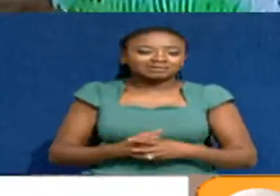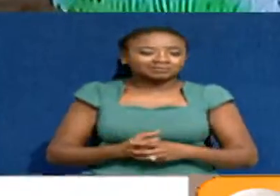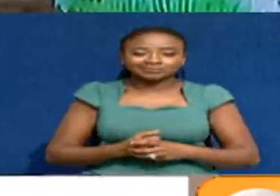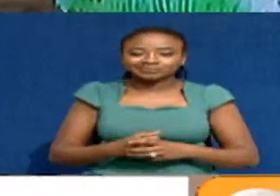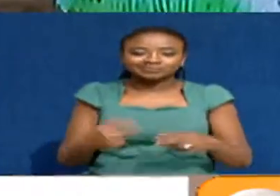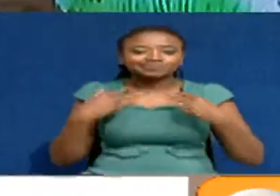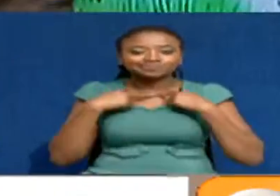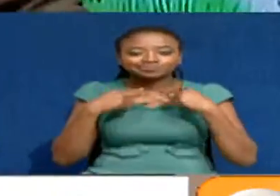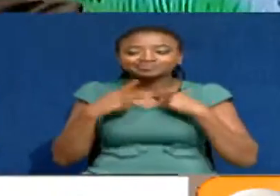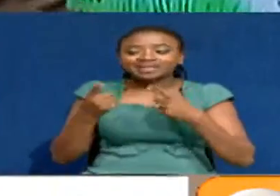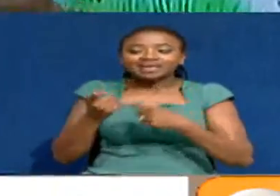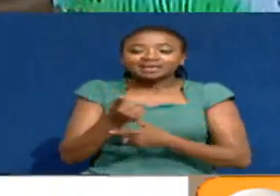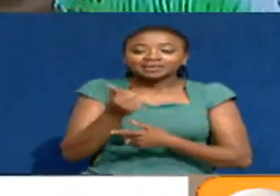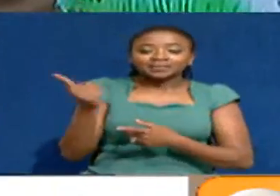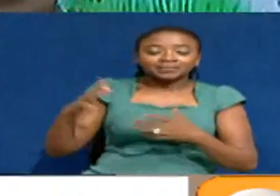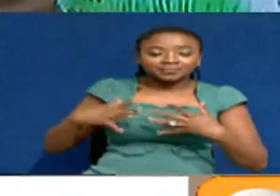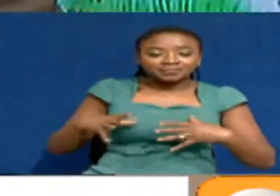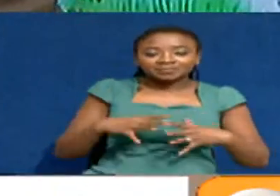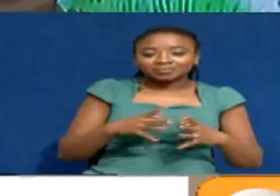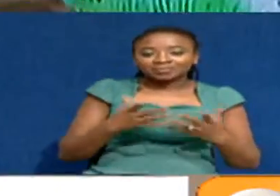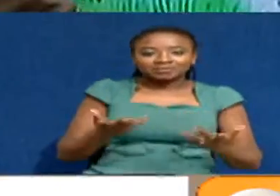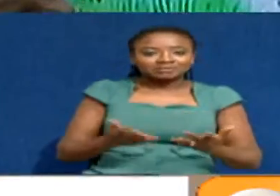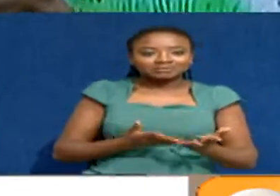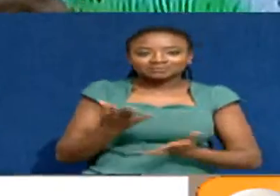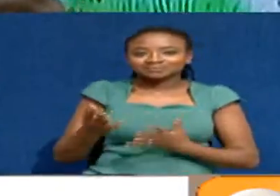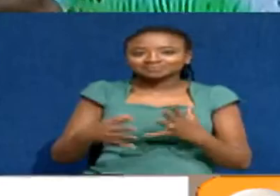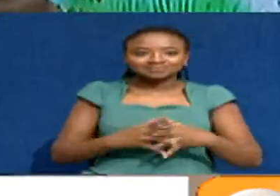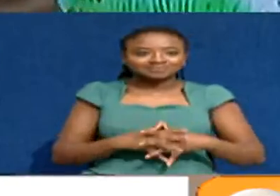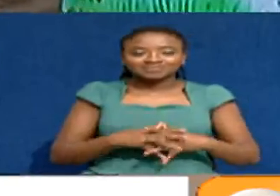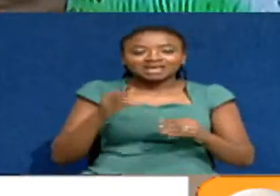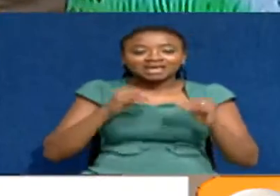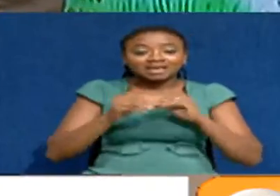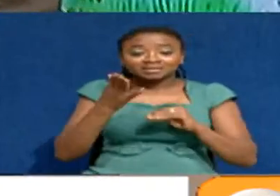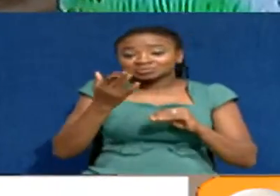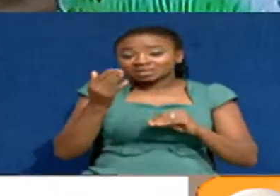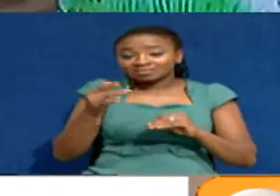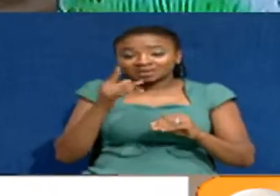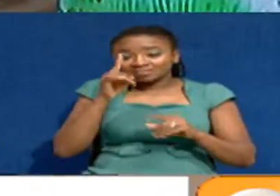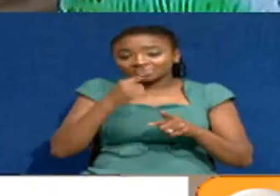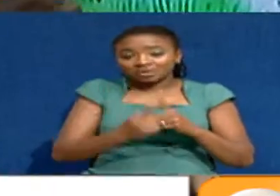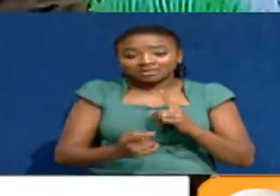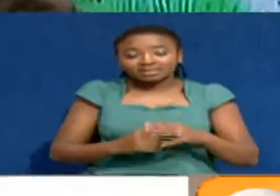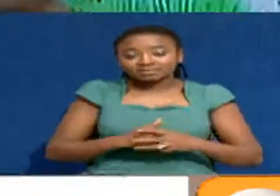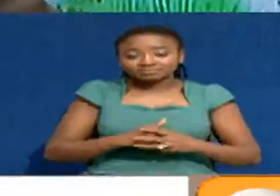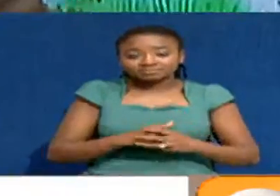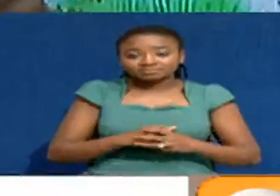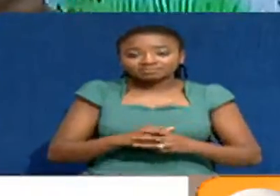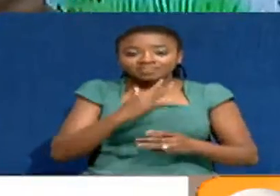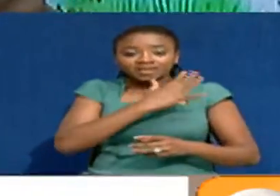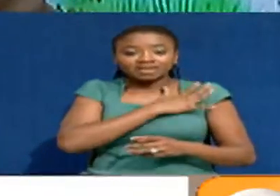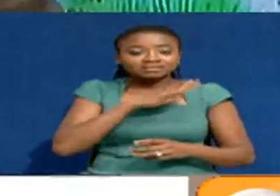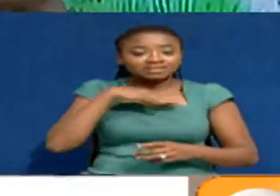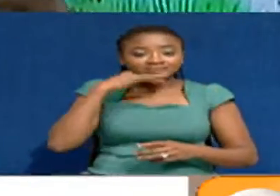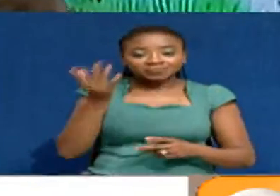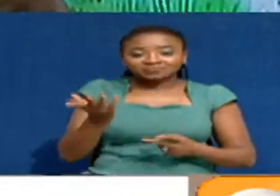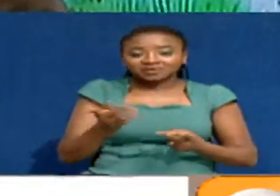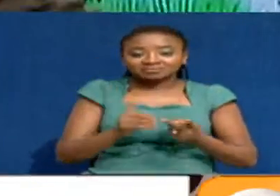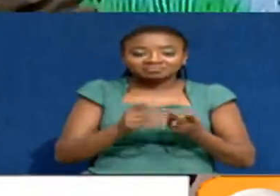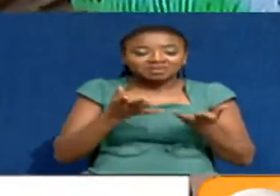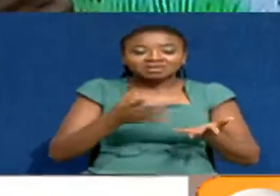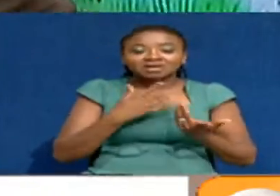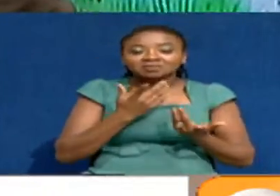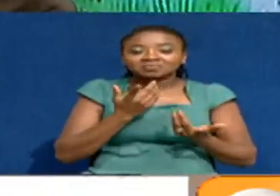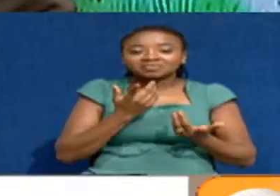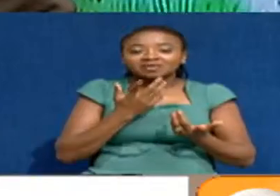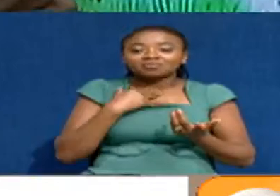These people are in disarray. The elections are coming in a year's time. NASA is dead. They are crying